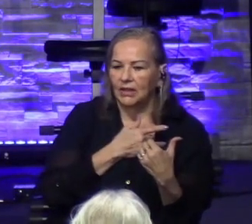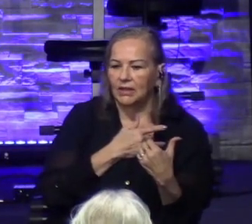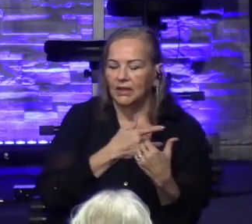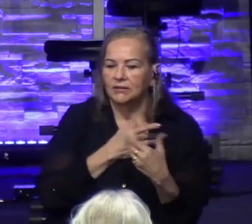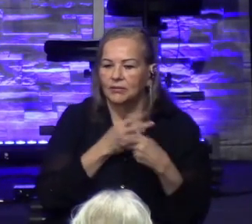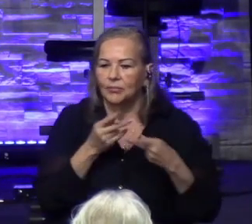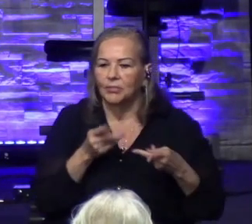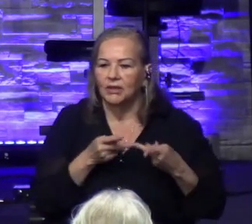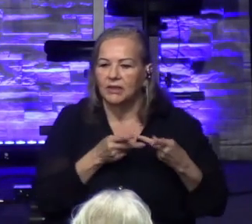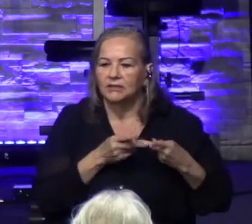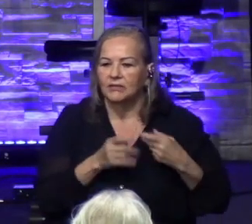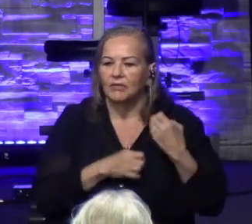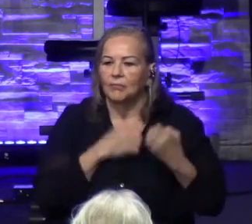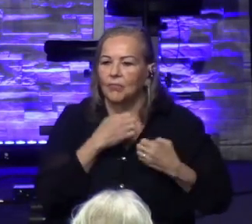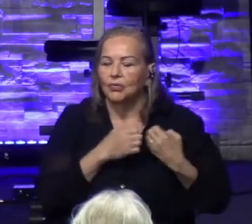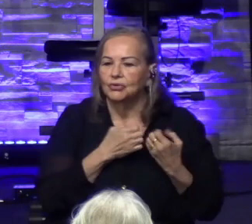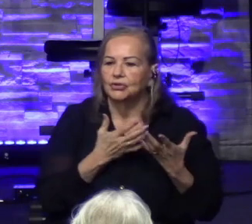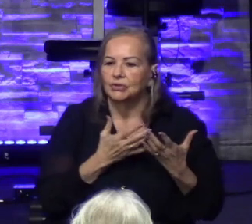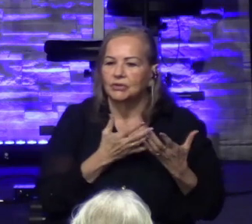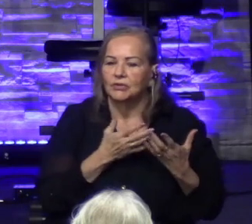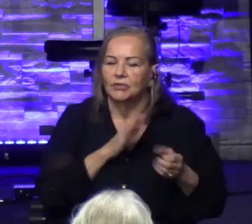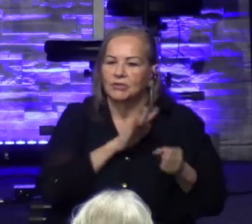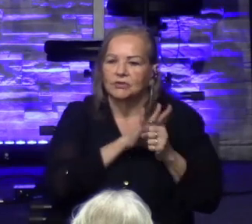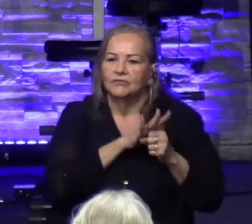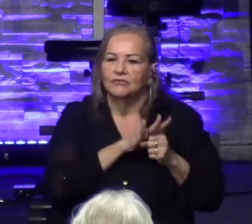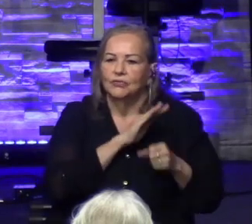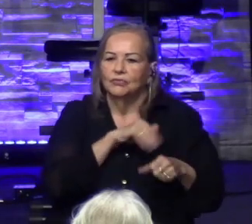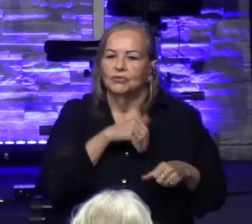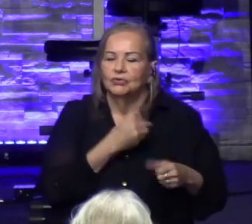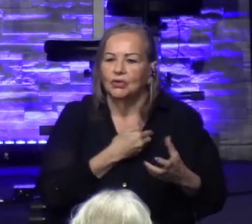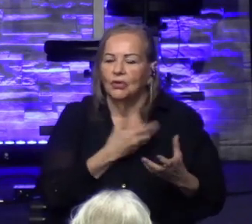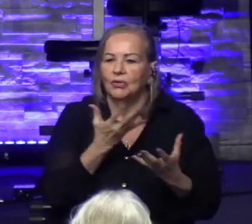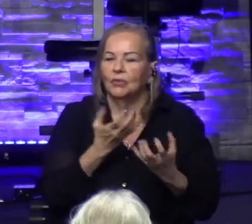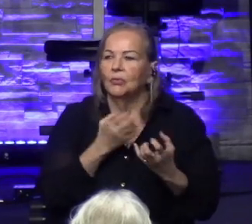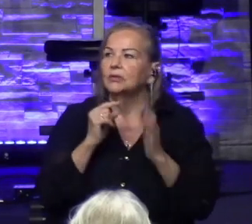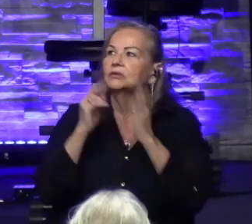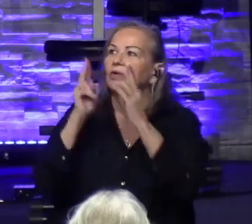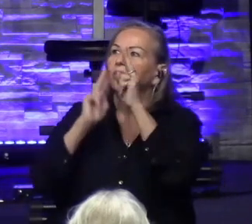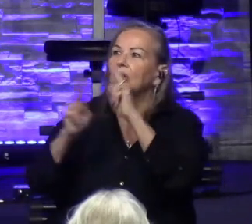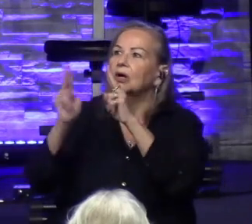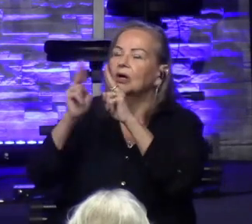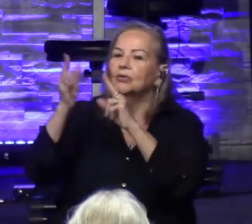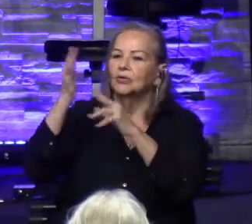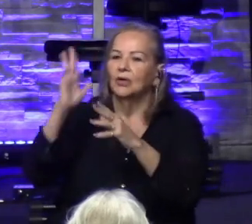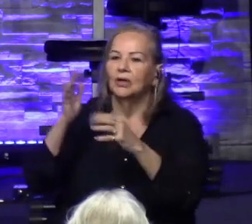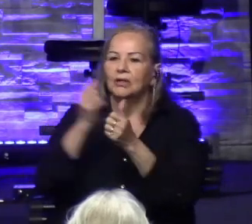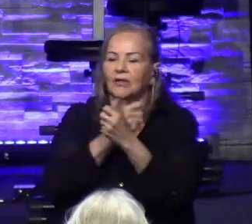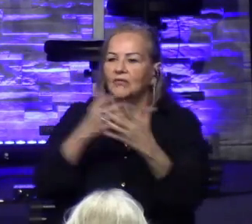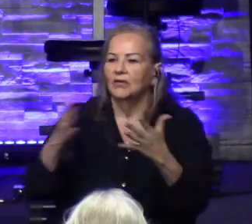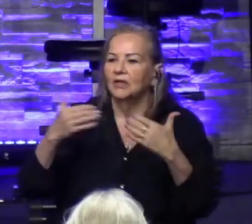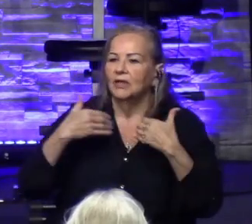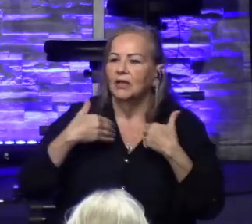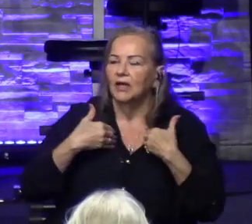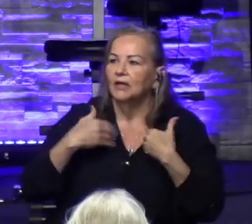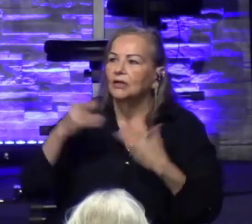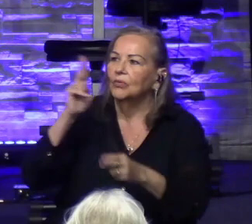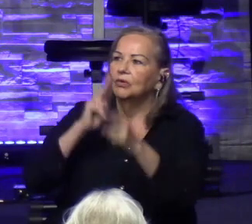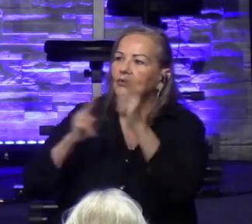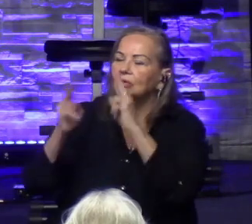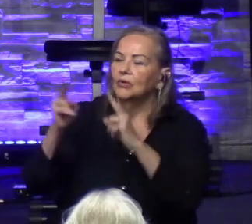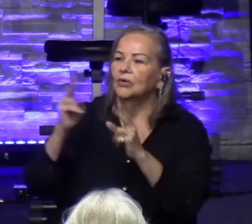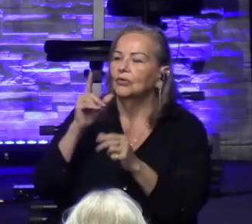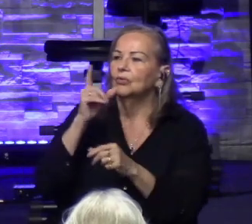And with his entire soul, he wanted to honor God. With all that he had, he wanted to honor who God is.